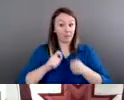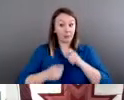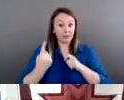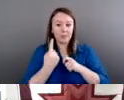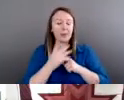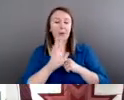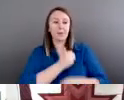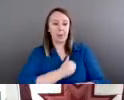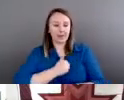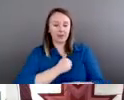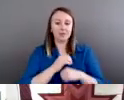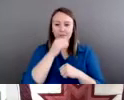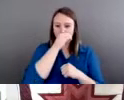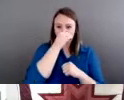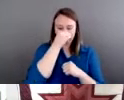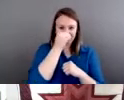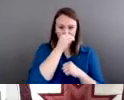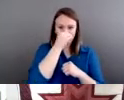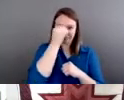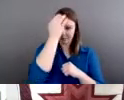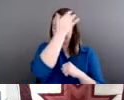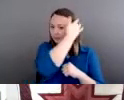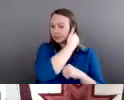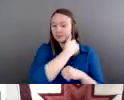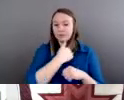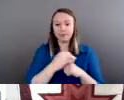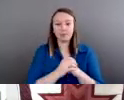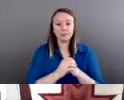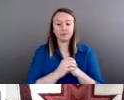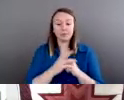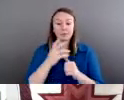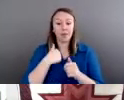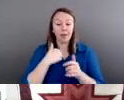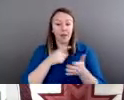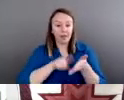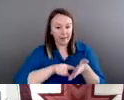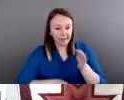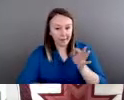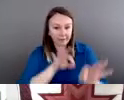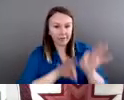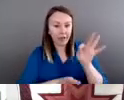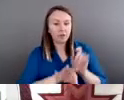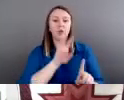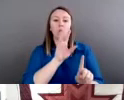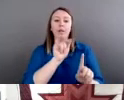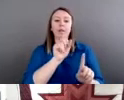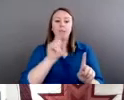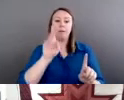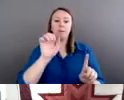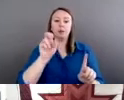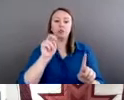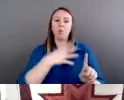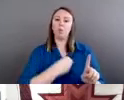apologize. So what I discovered was that William Bartram was a white man, Quaker, who lived